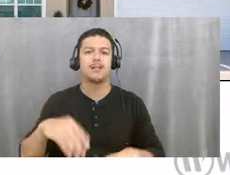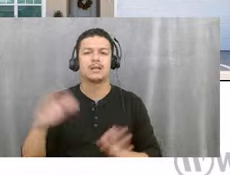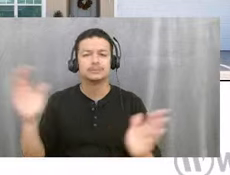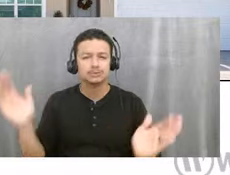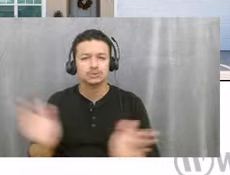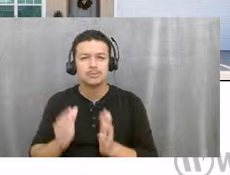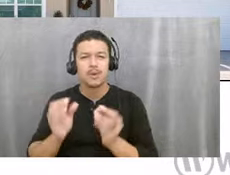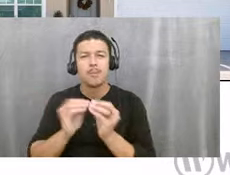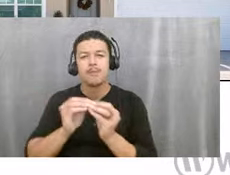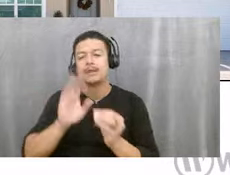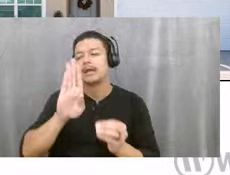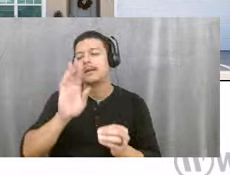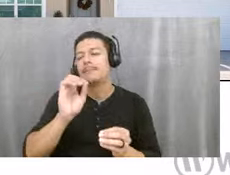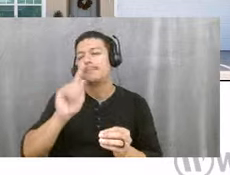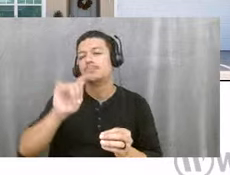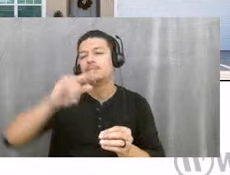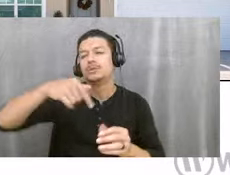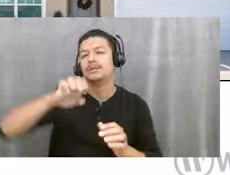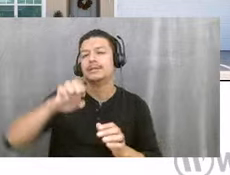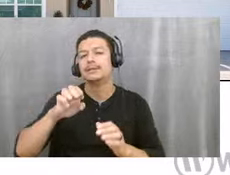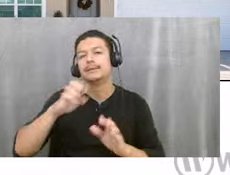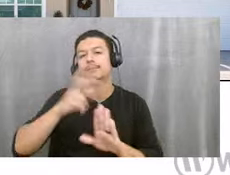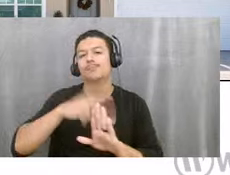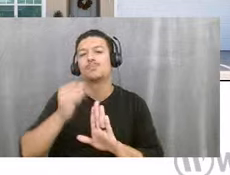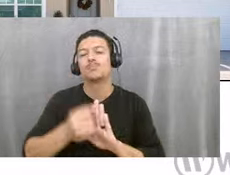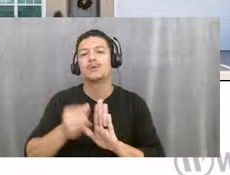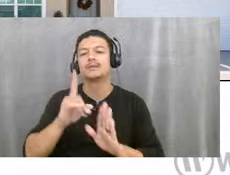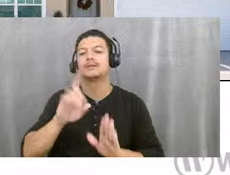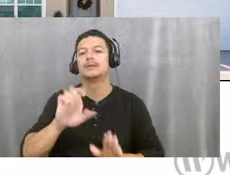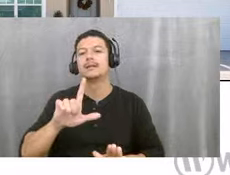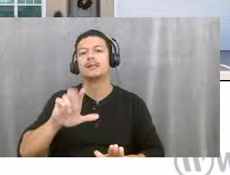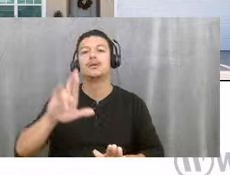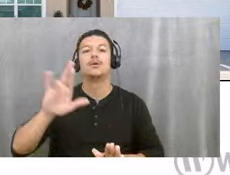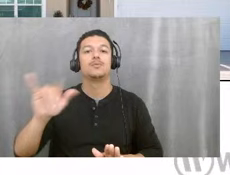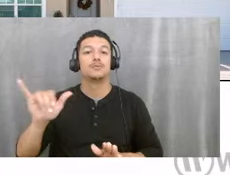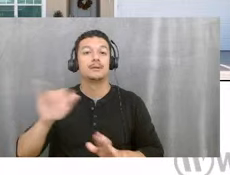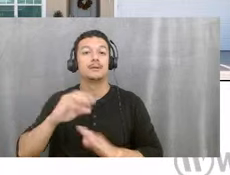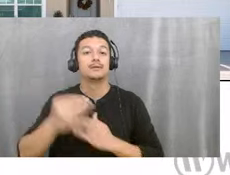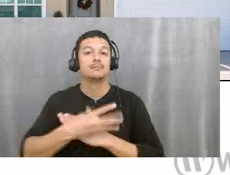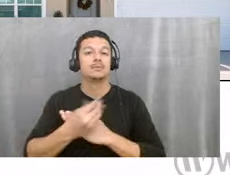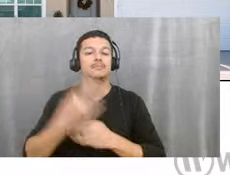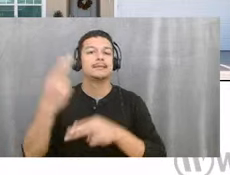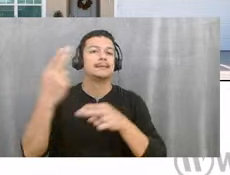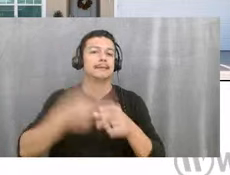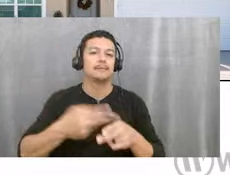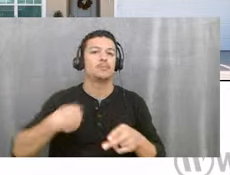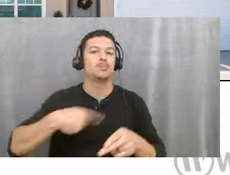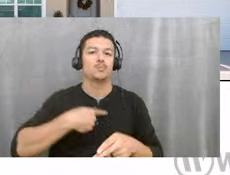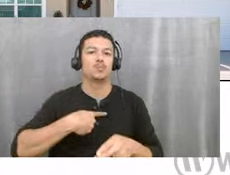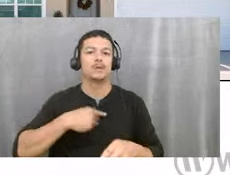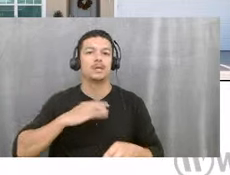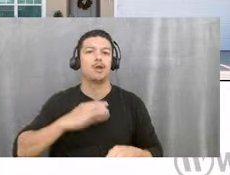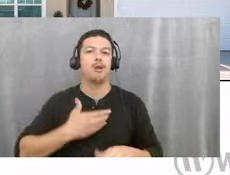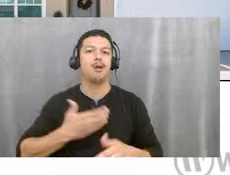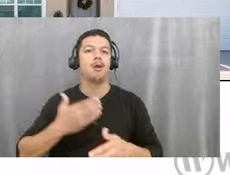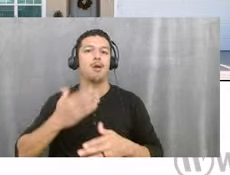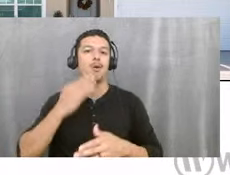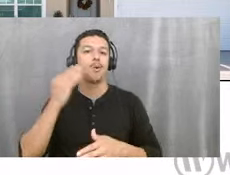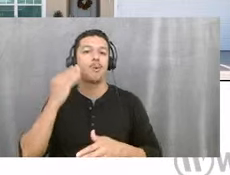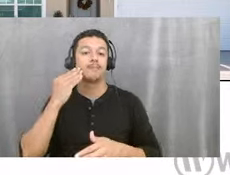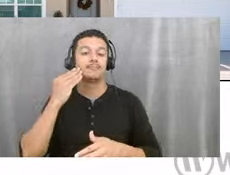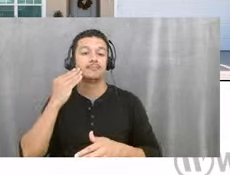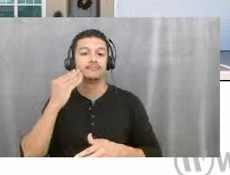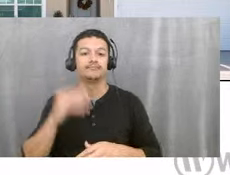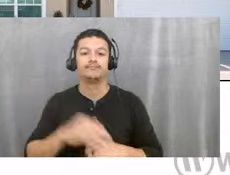in Delray Beach called We Are Home. It's three single-family homes. It was a unique program in that